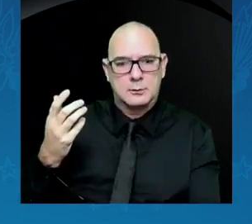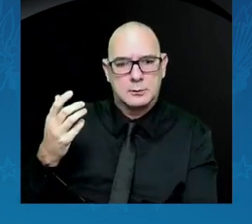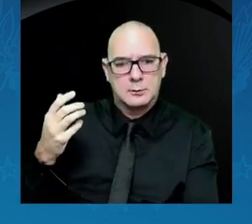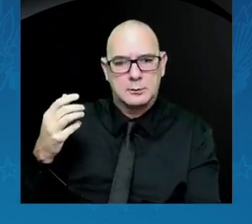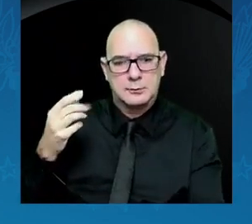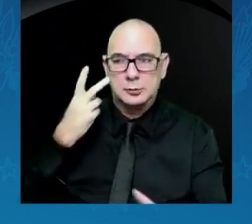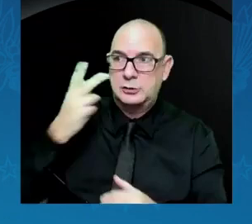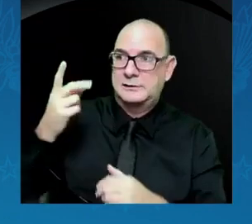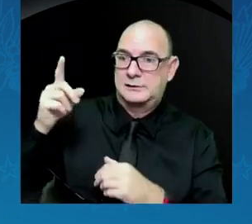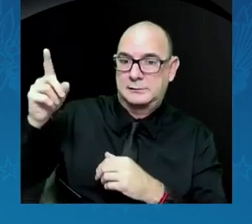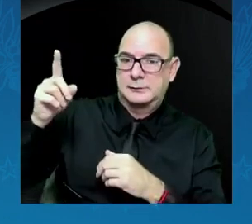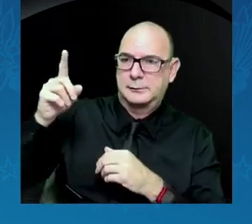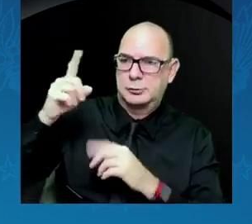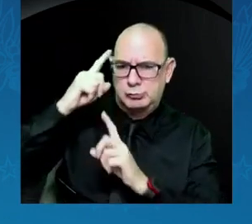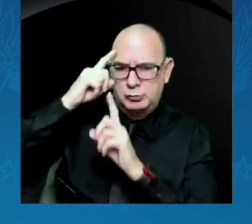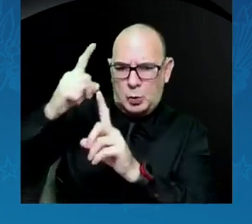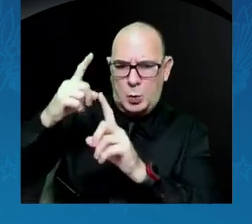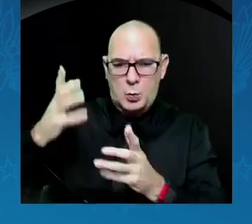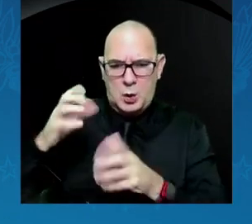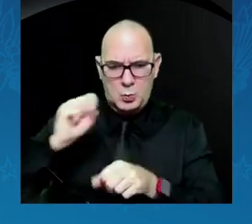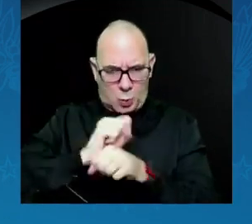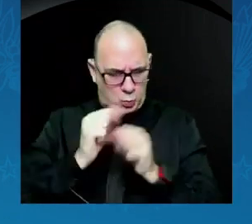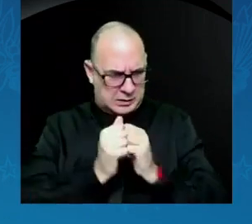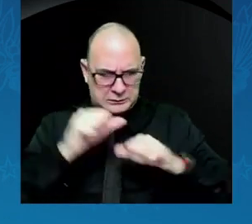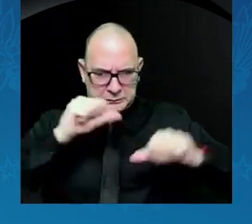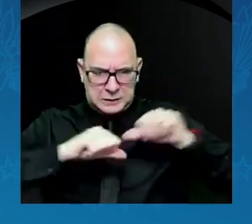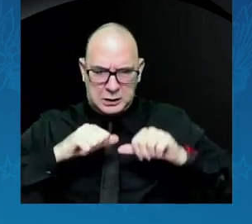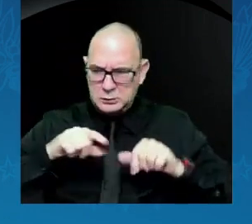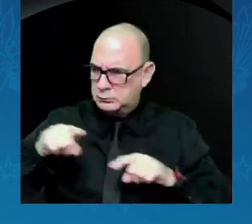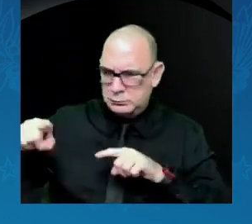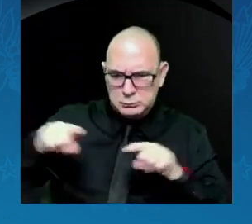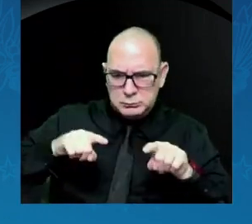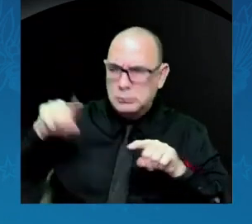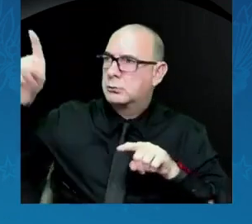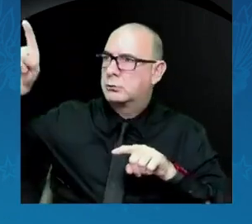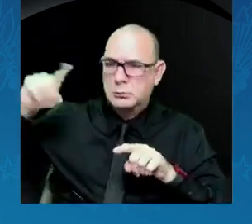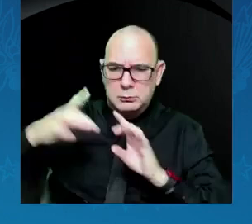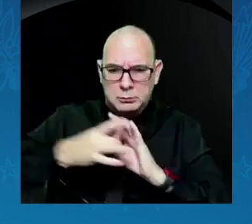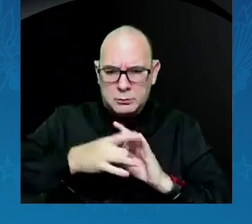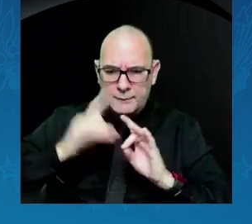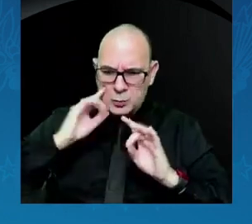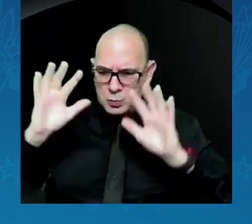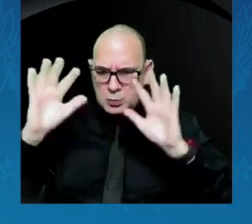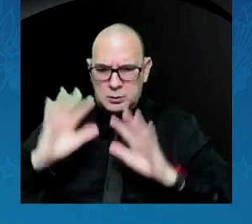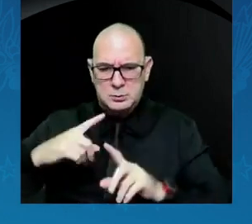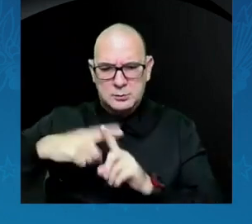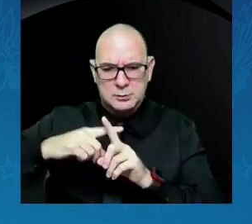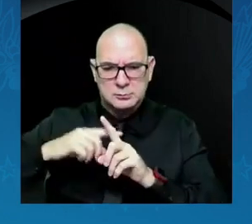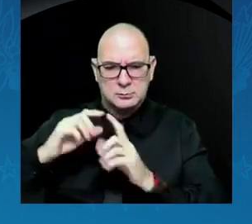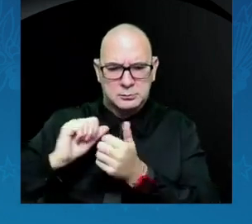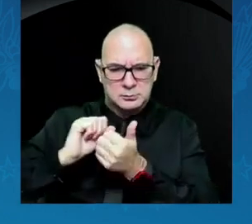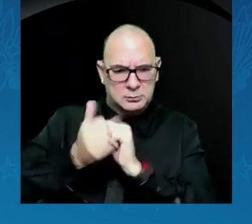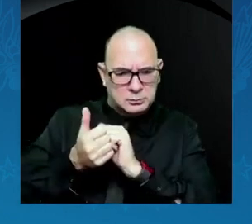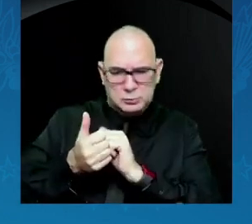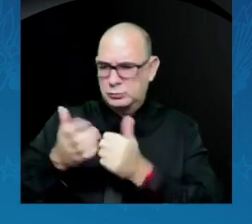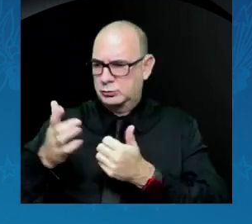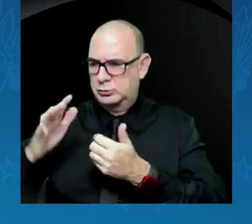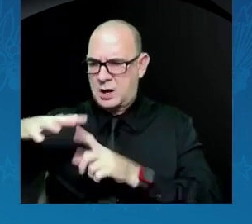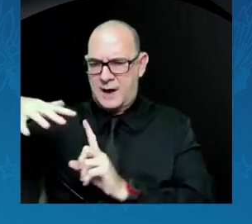connections between climate change and atmospheric changes. So here's the bottom line.